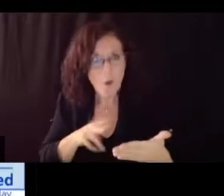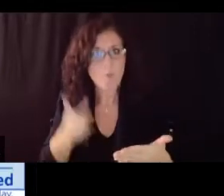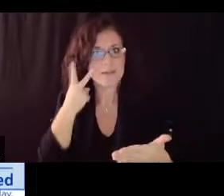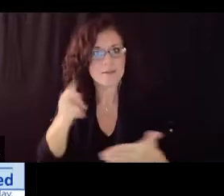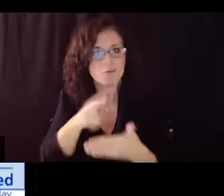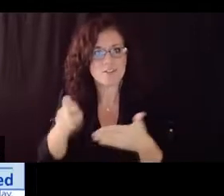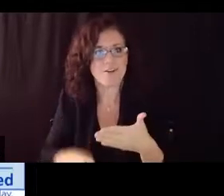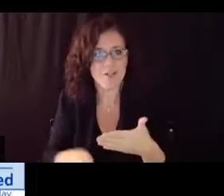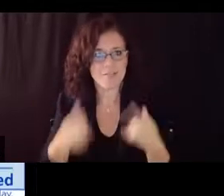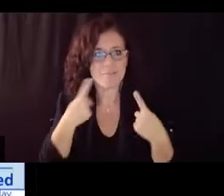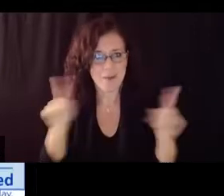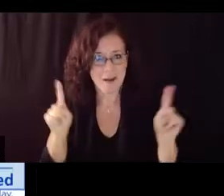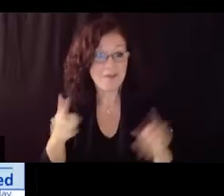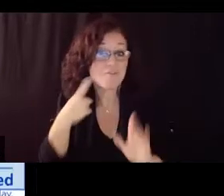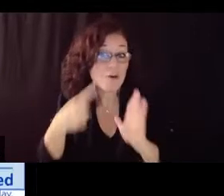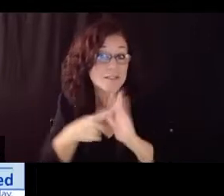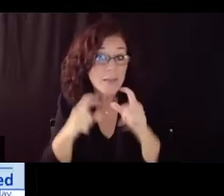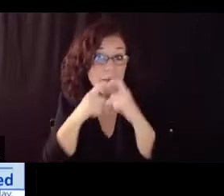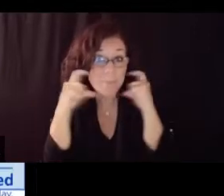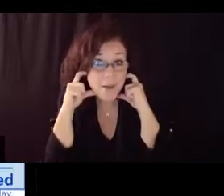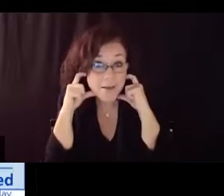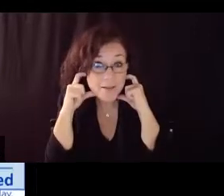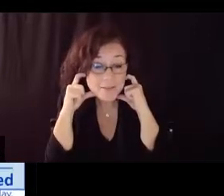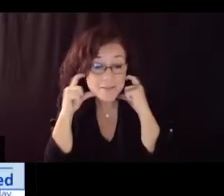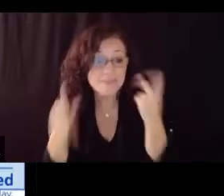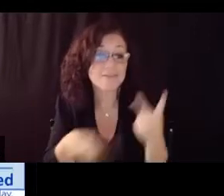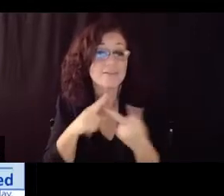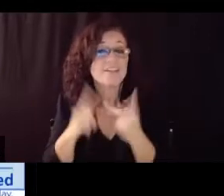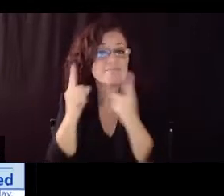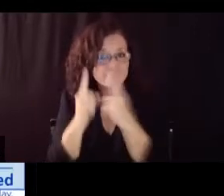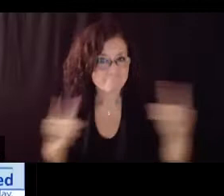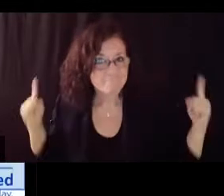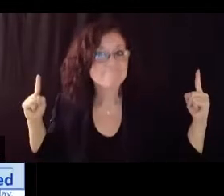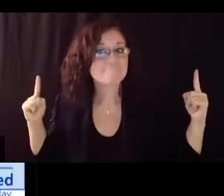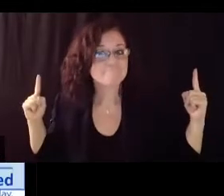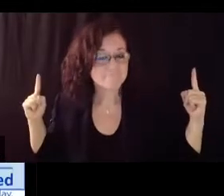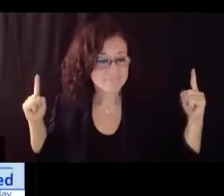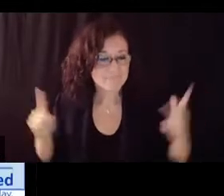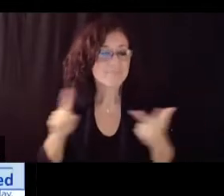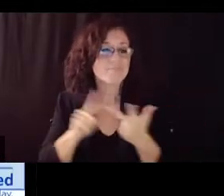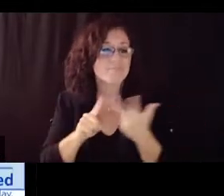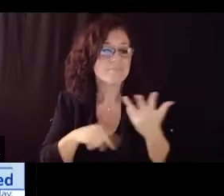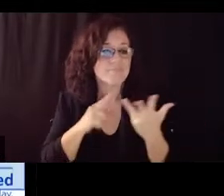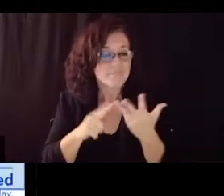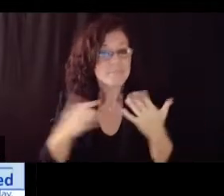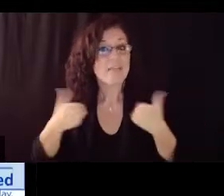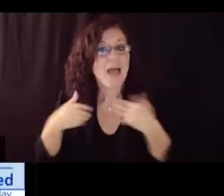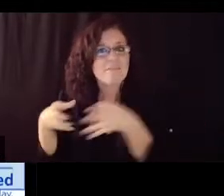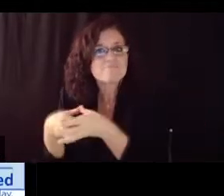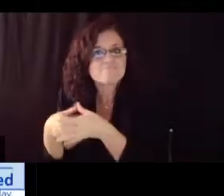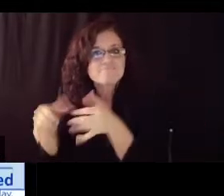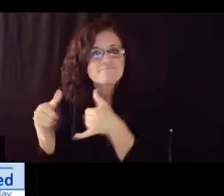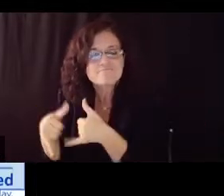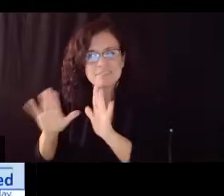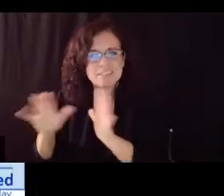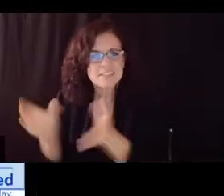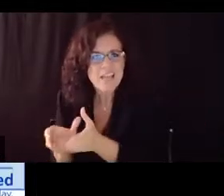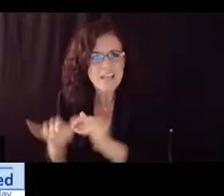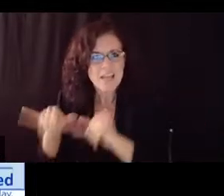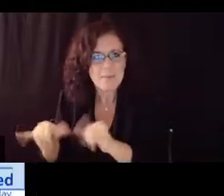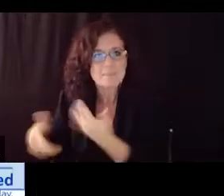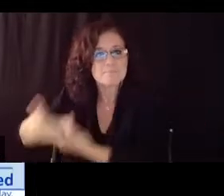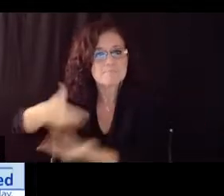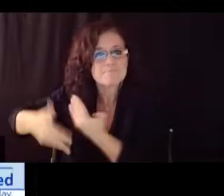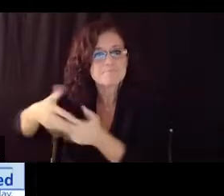the facial coverings the masks the physical distance between people having stable groups not mixing groups up